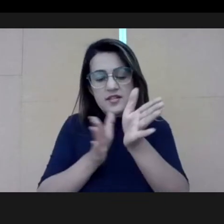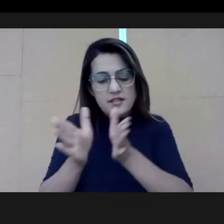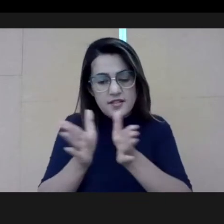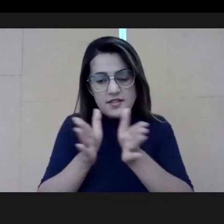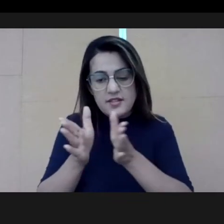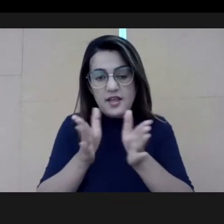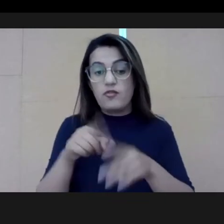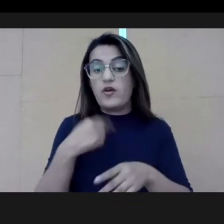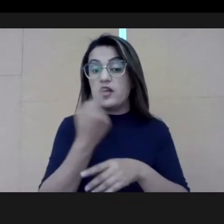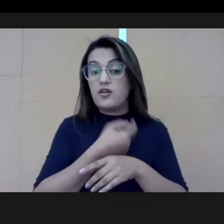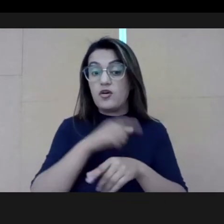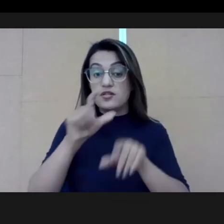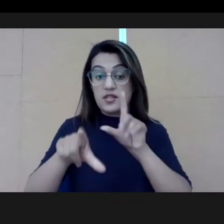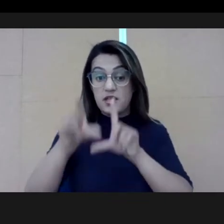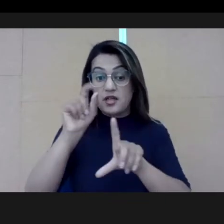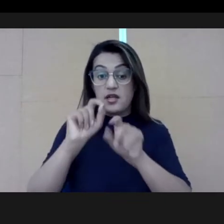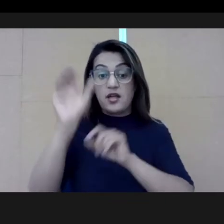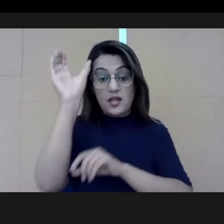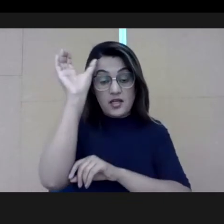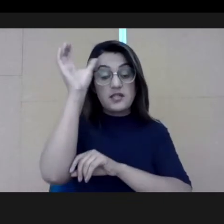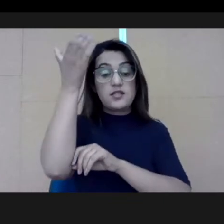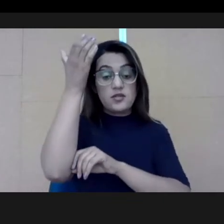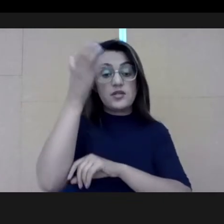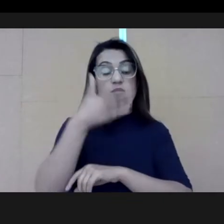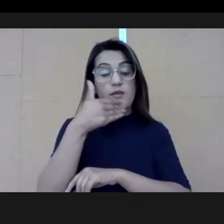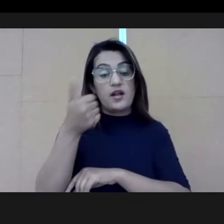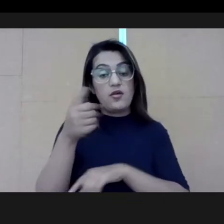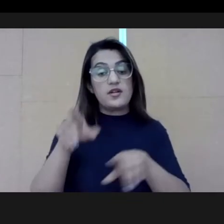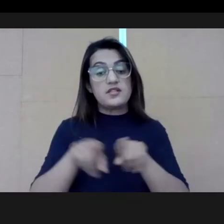policies are better, and we make better decisions.